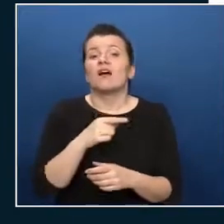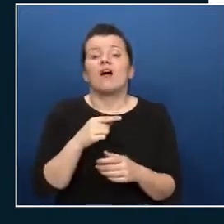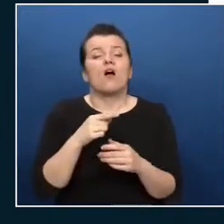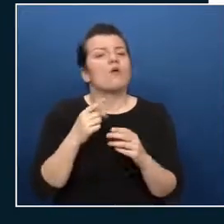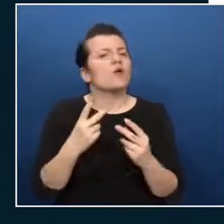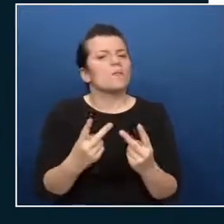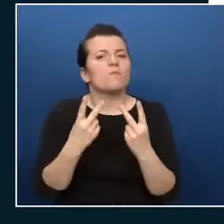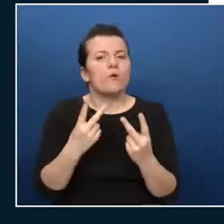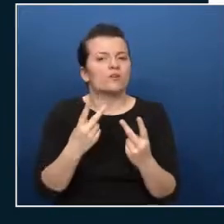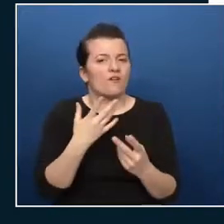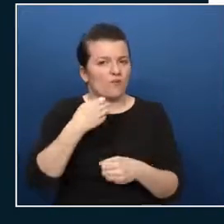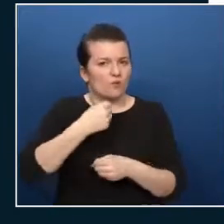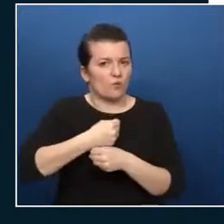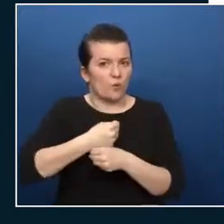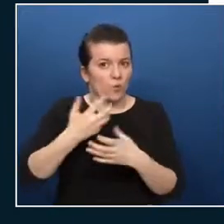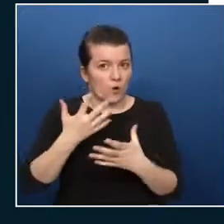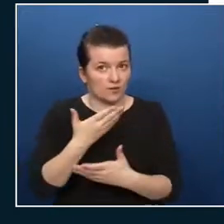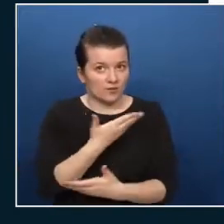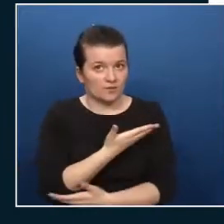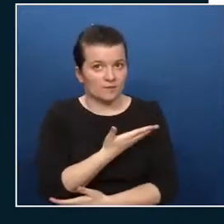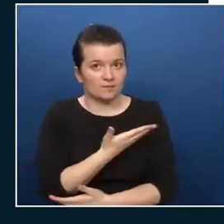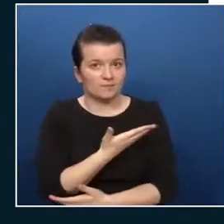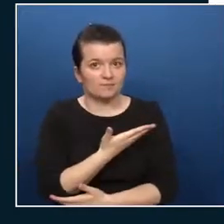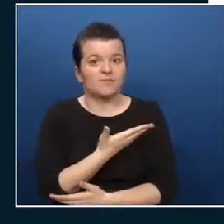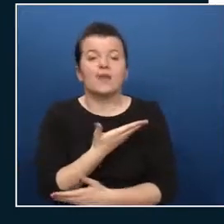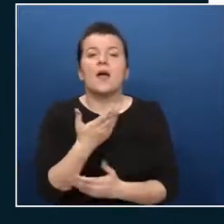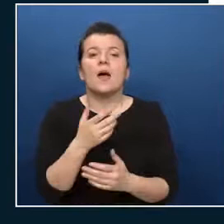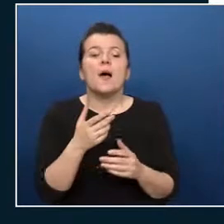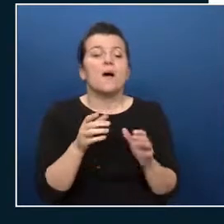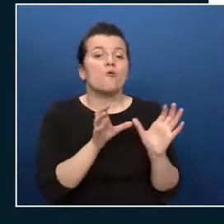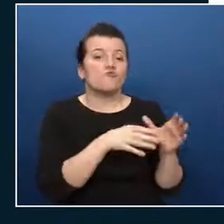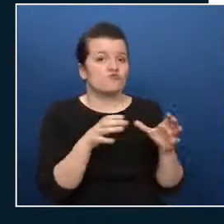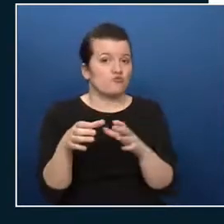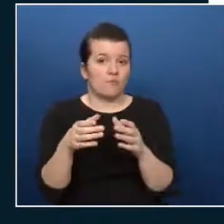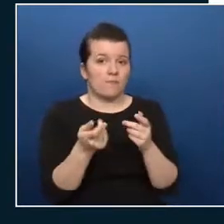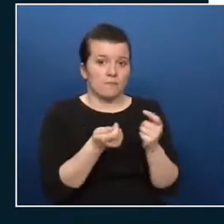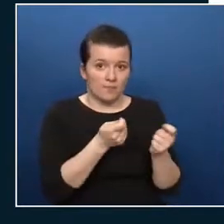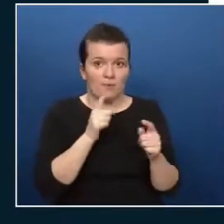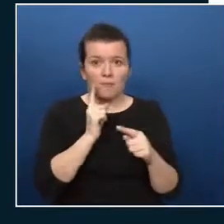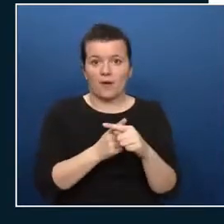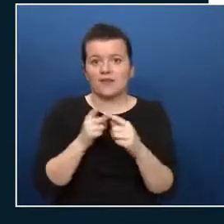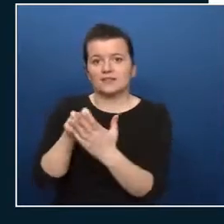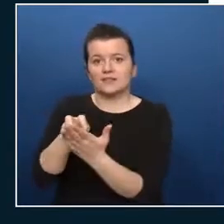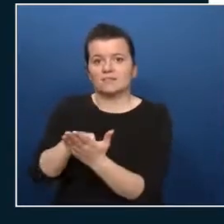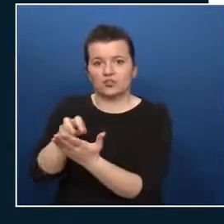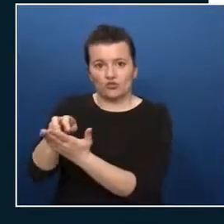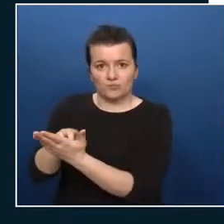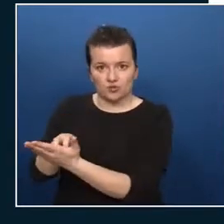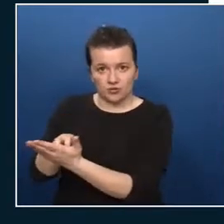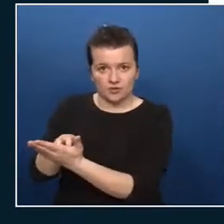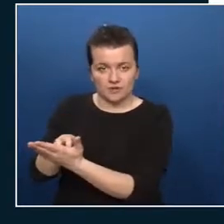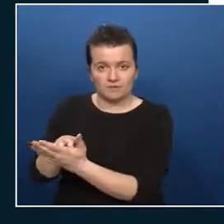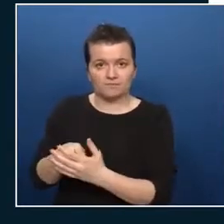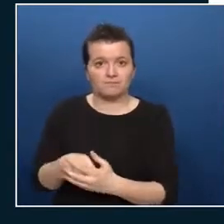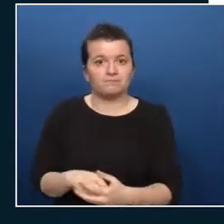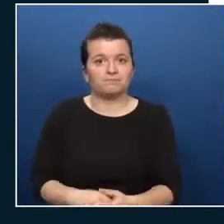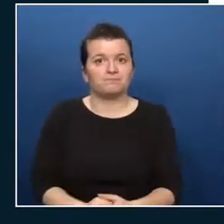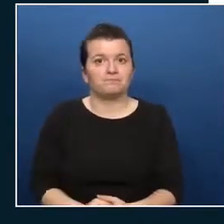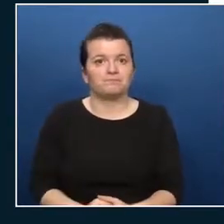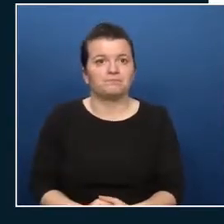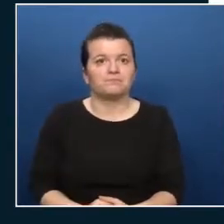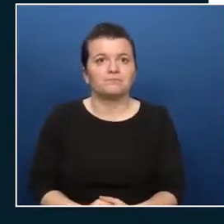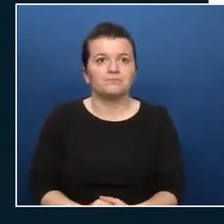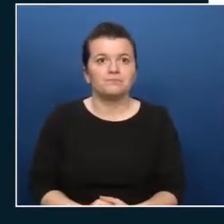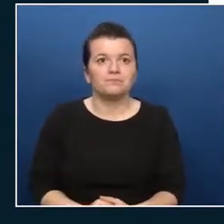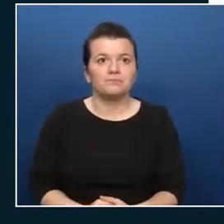you have like management groups and subscriptions and the first level in your organization